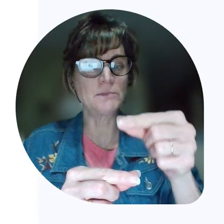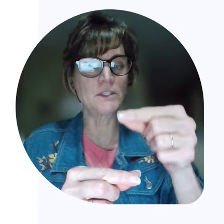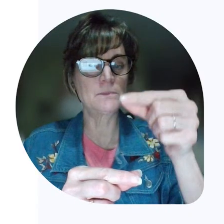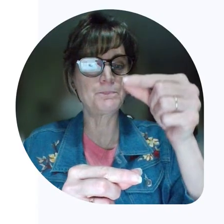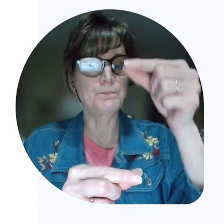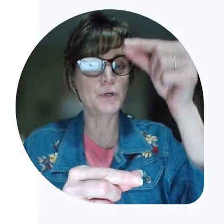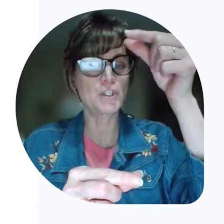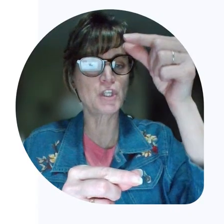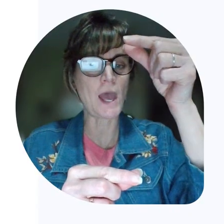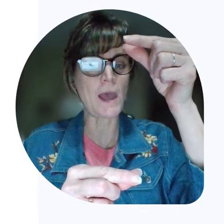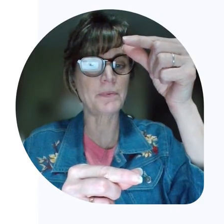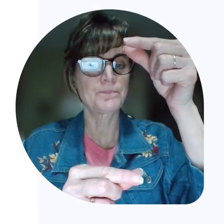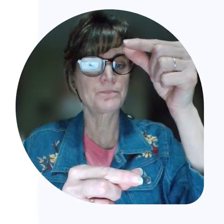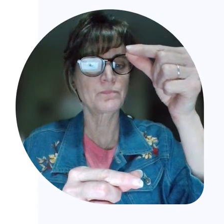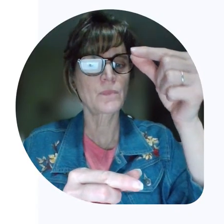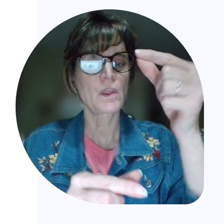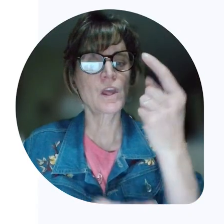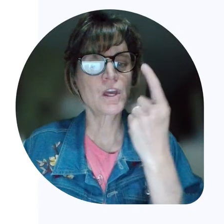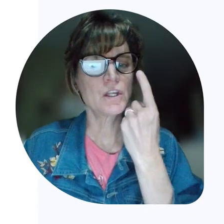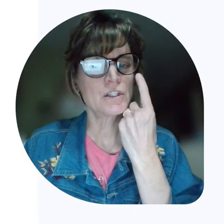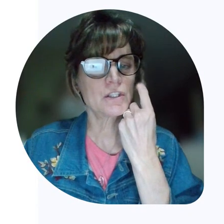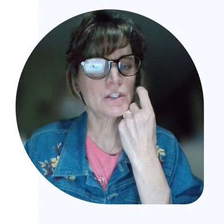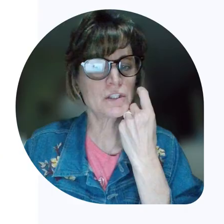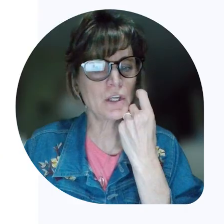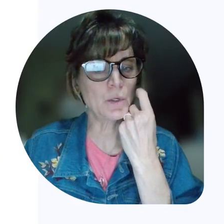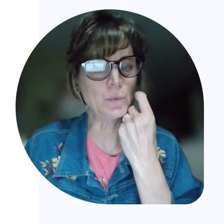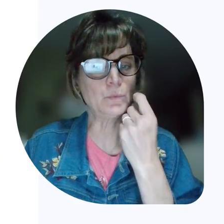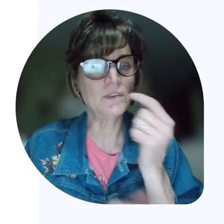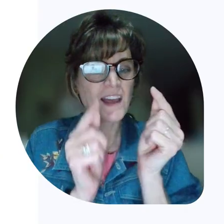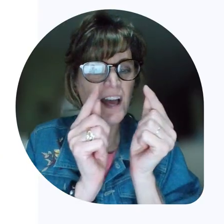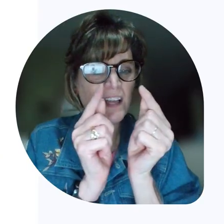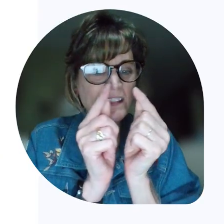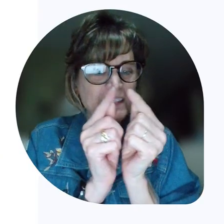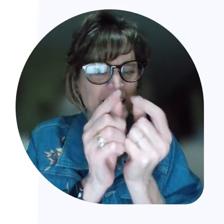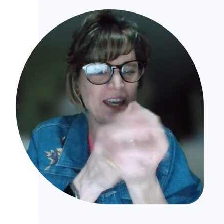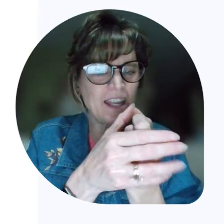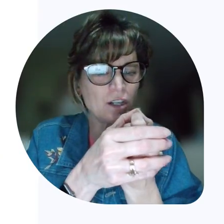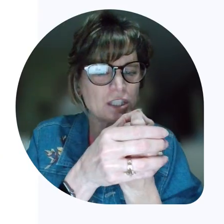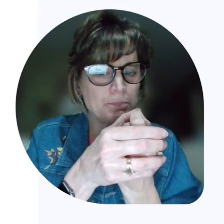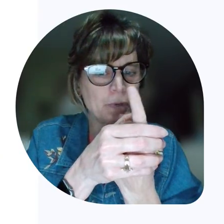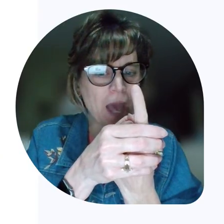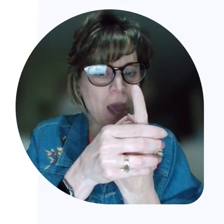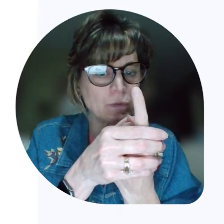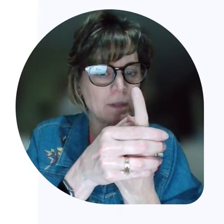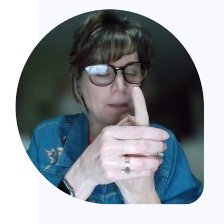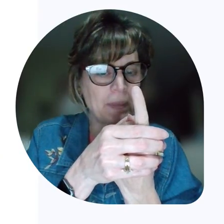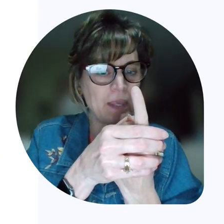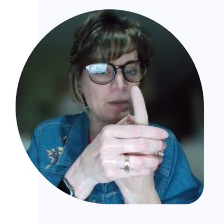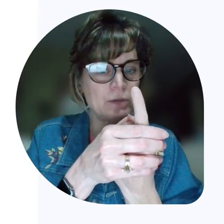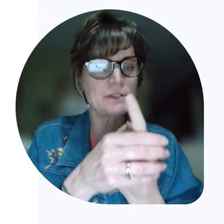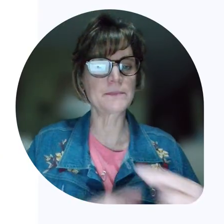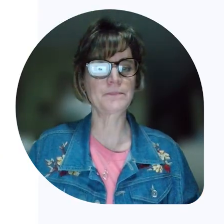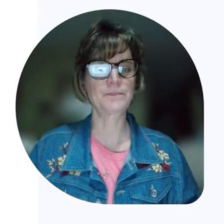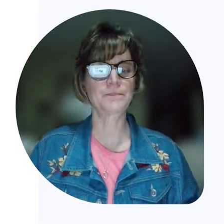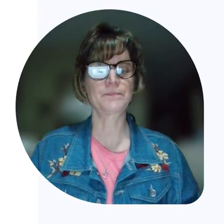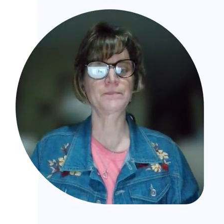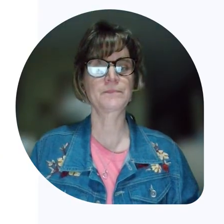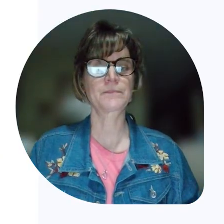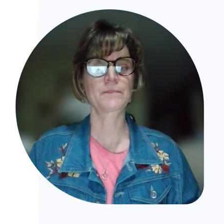stems push up. Soon, a little sprout appears.